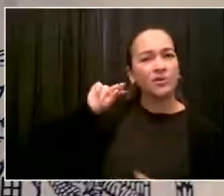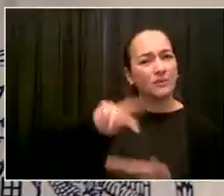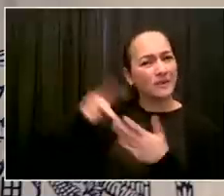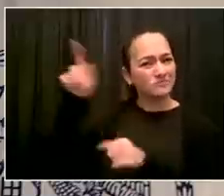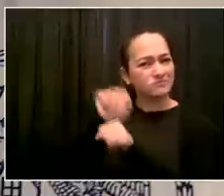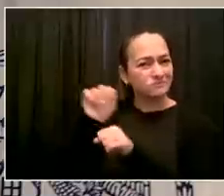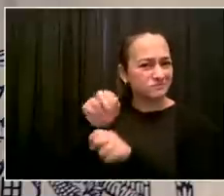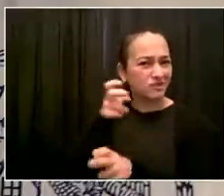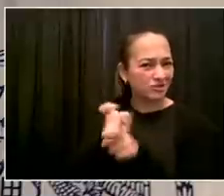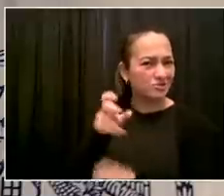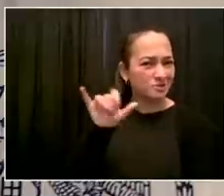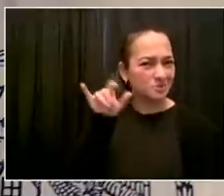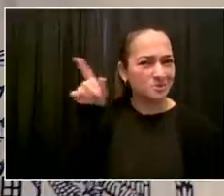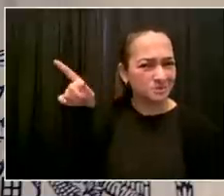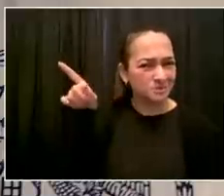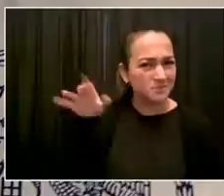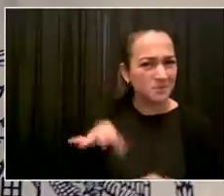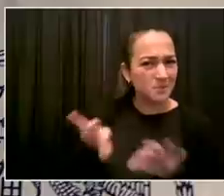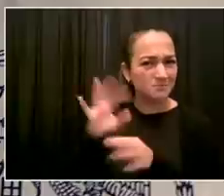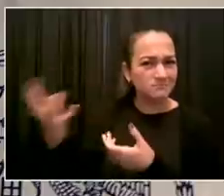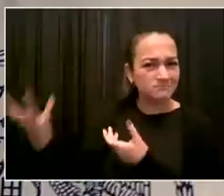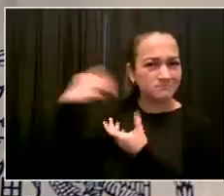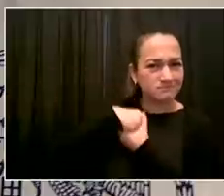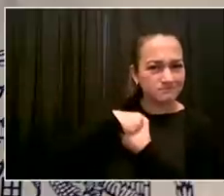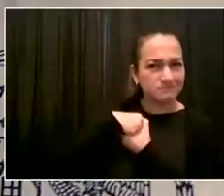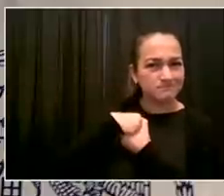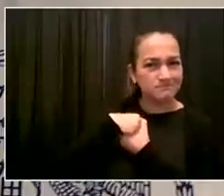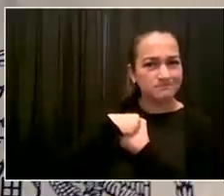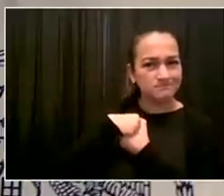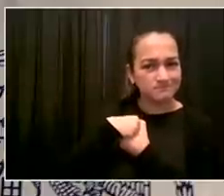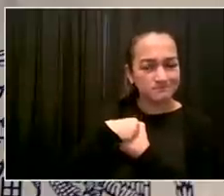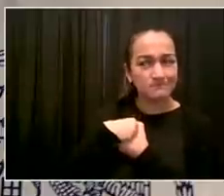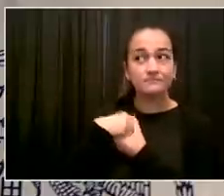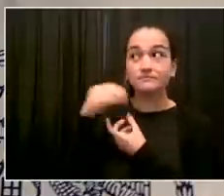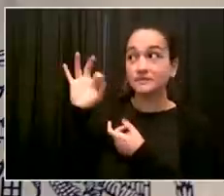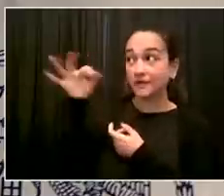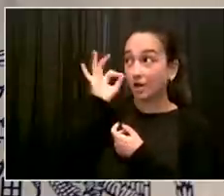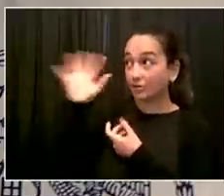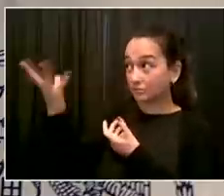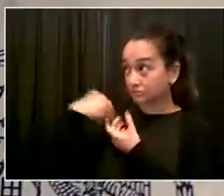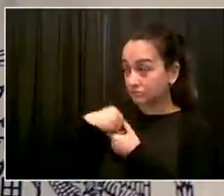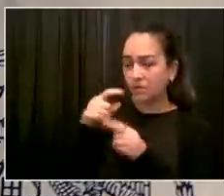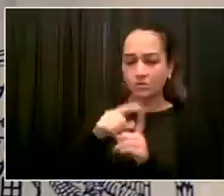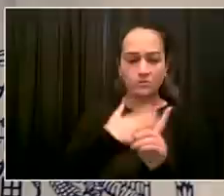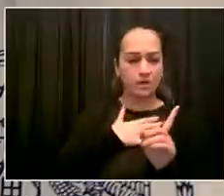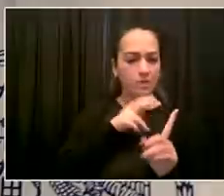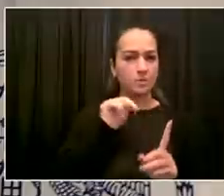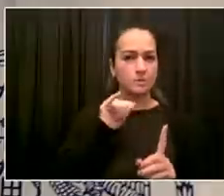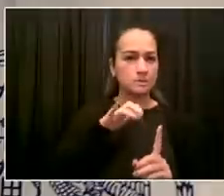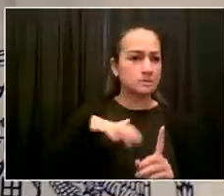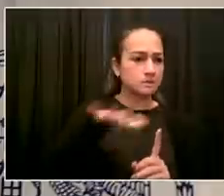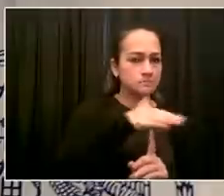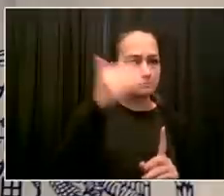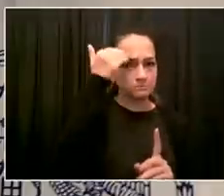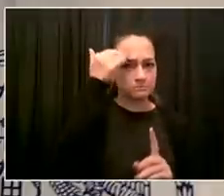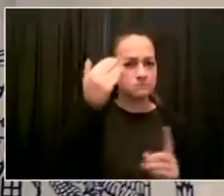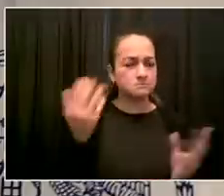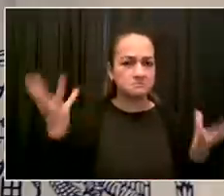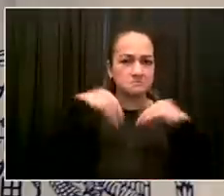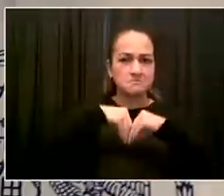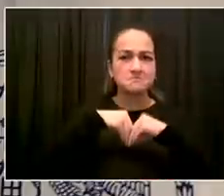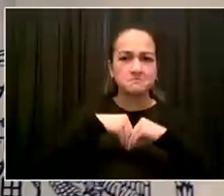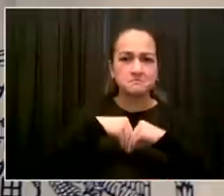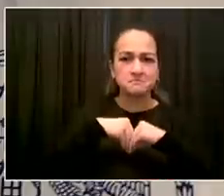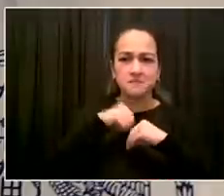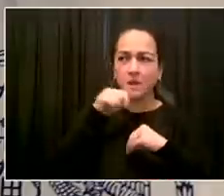vulnerable we are. And thank God we created the Intelligence Division at NYPD. It's had a tremendously positive impact, and it has often given us information